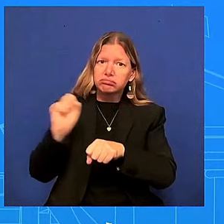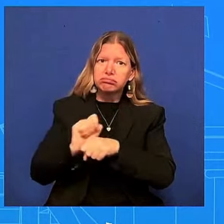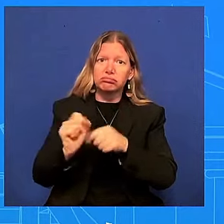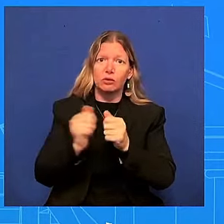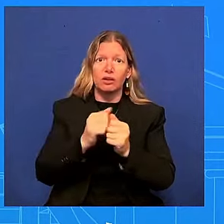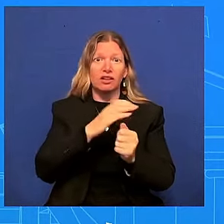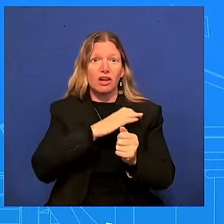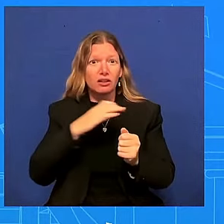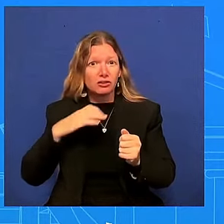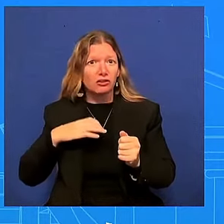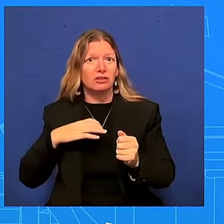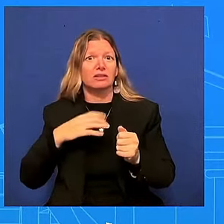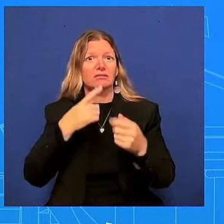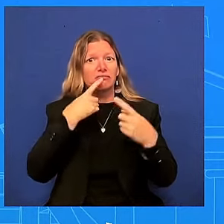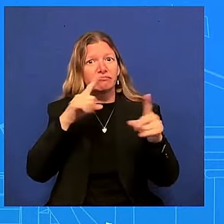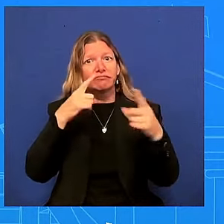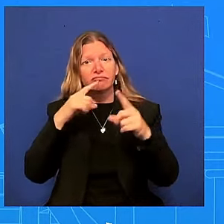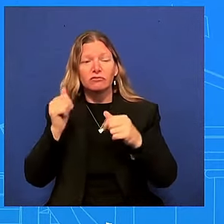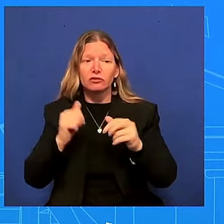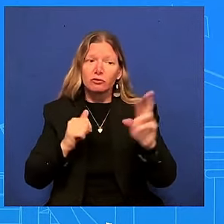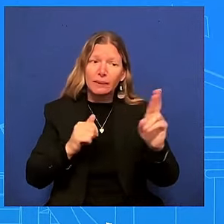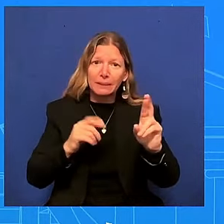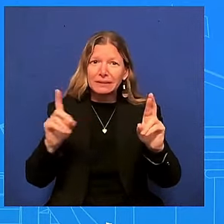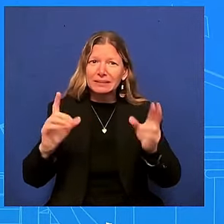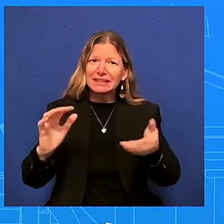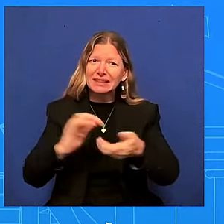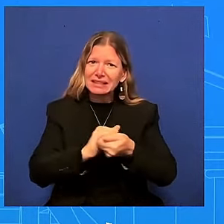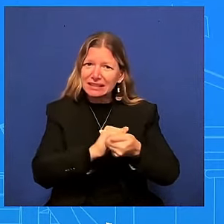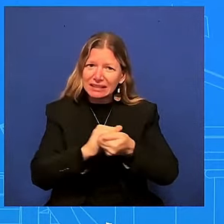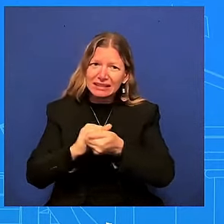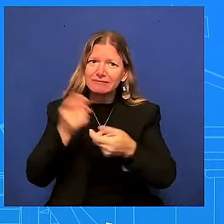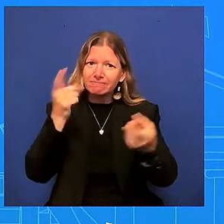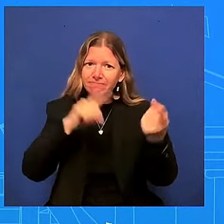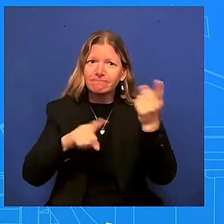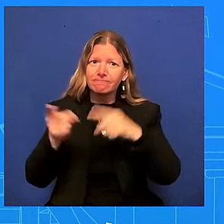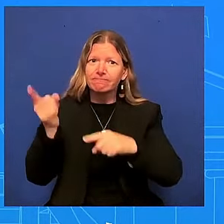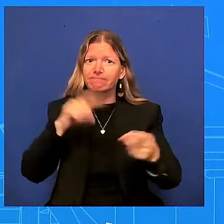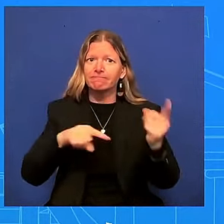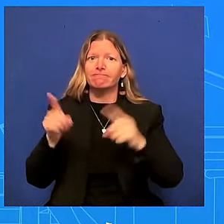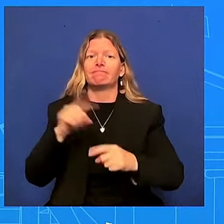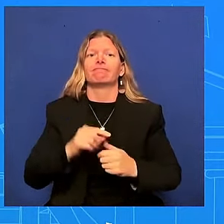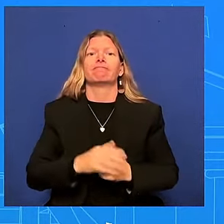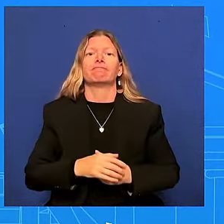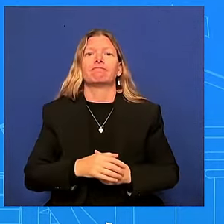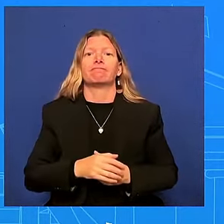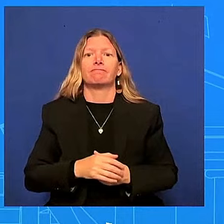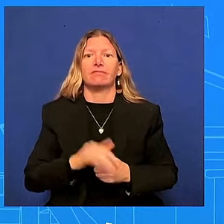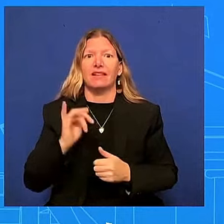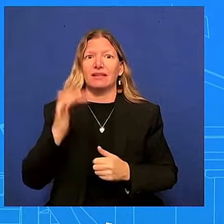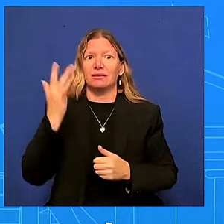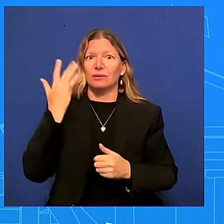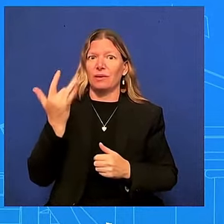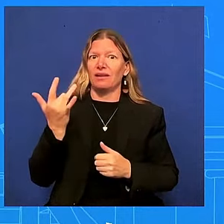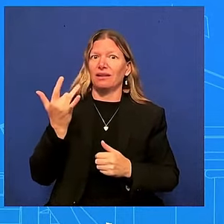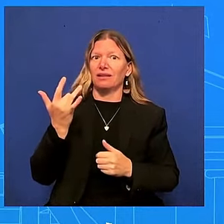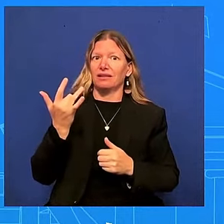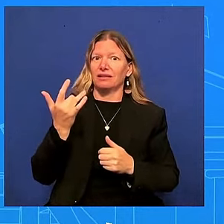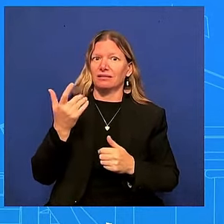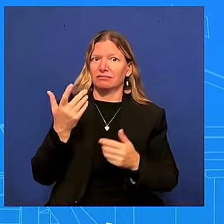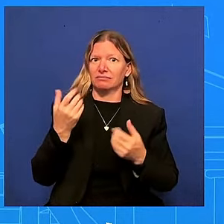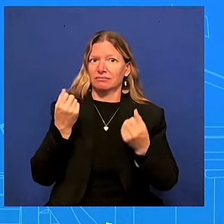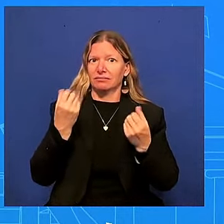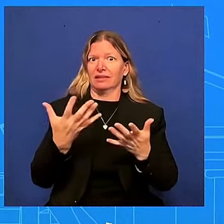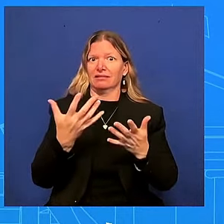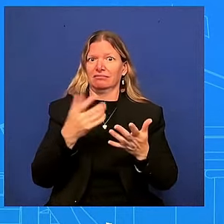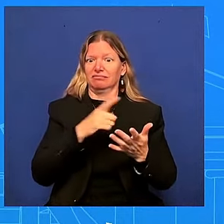and i think the reason why that he's been able to get some of these legislation done whether it's the chips and science act the veterans act